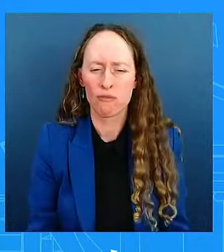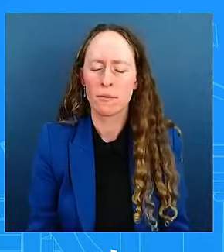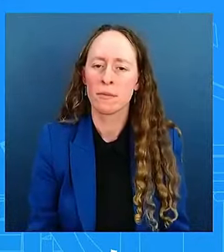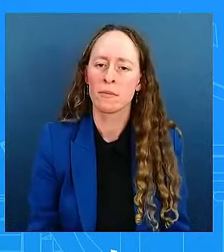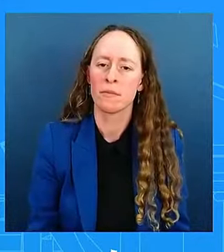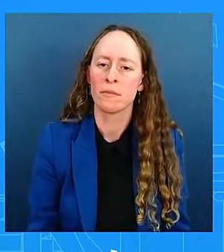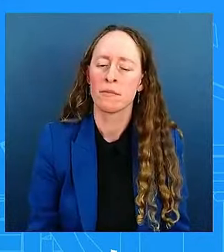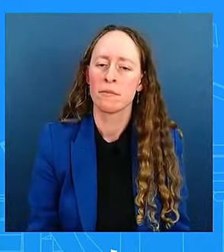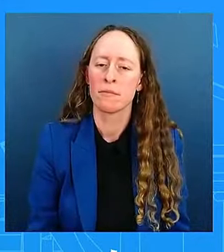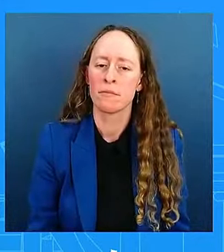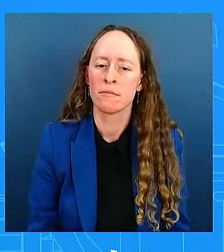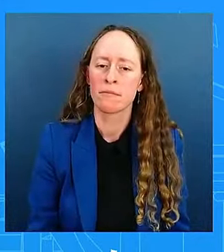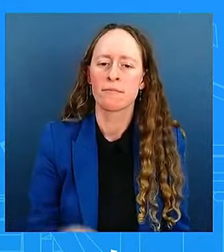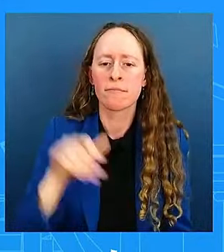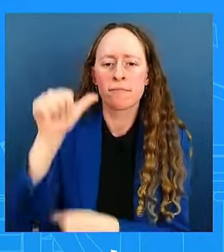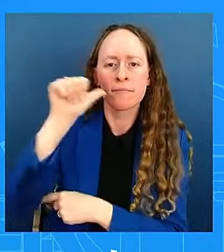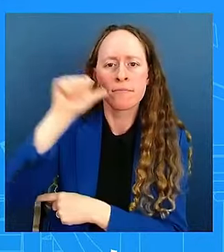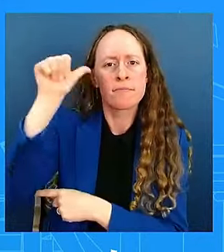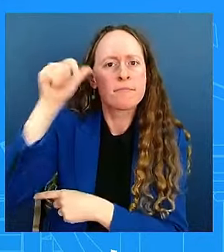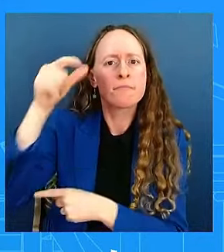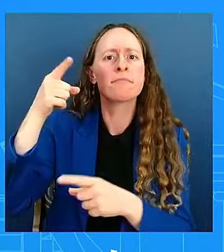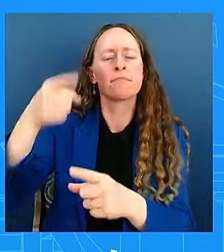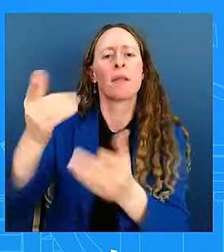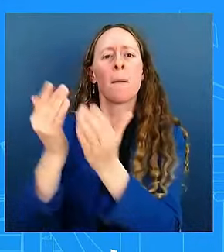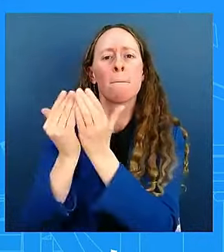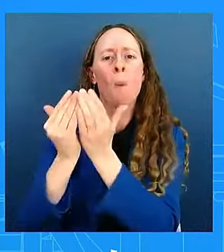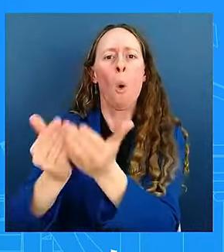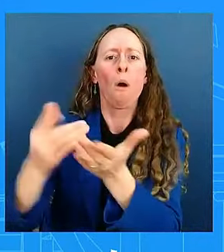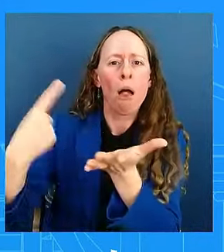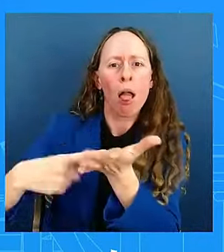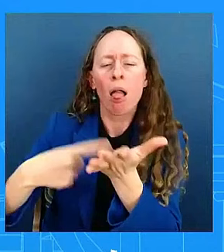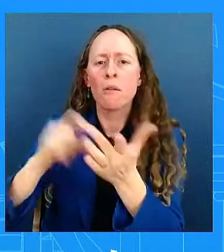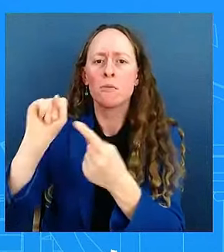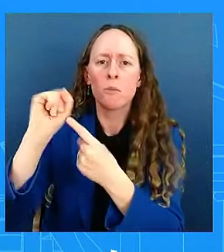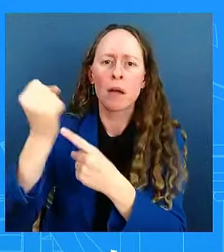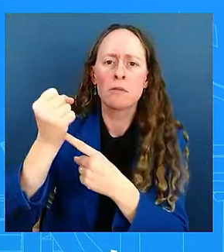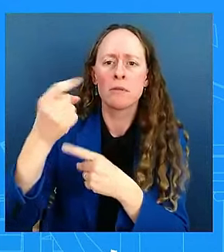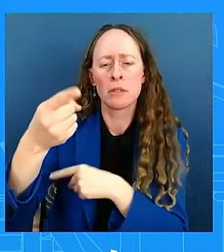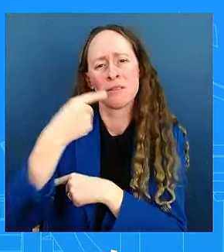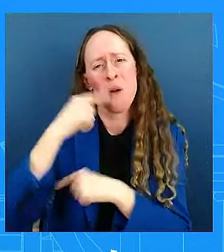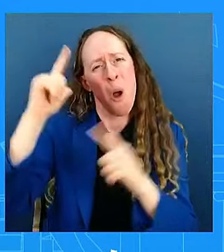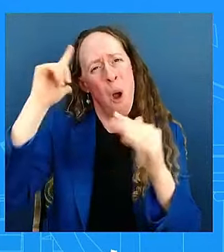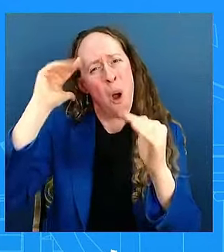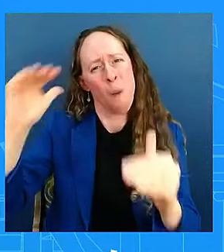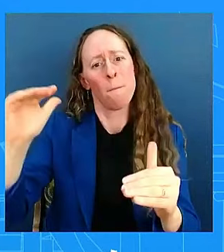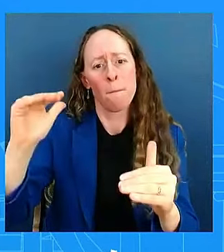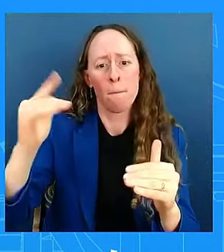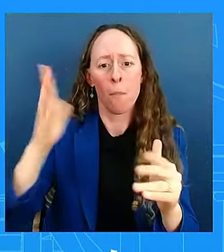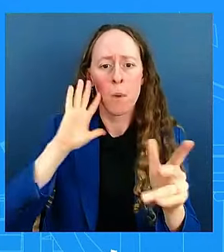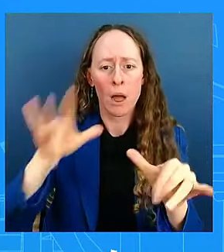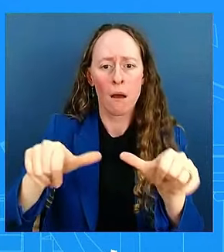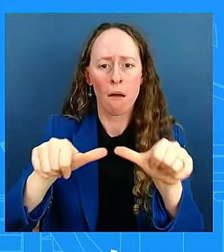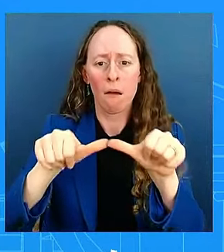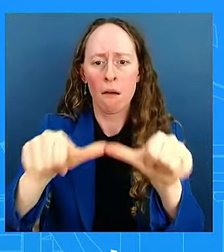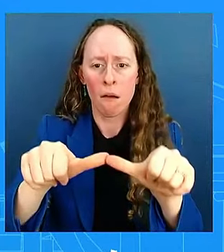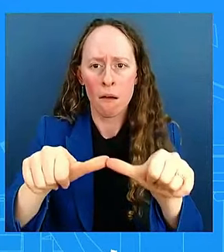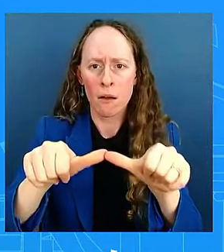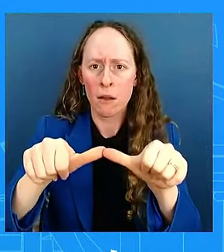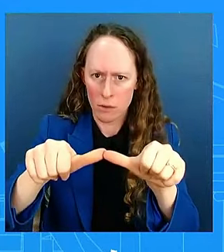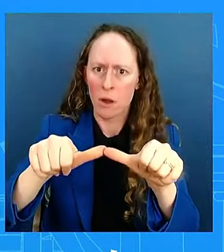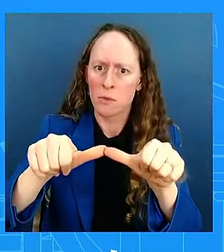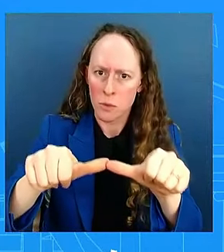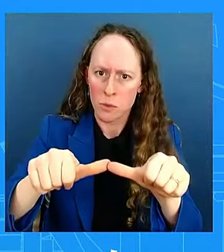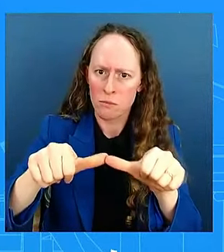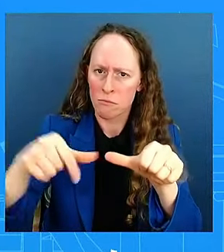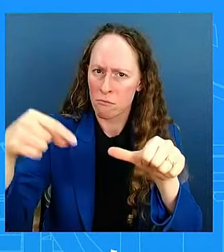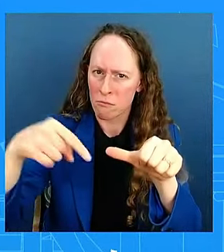of God, it's going to hold. Is there any reason you think that this temporary suspension? do. A month from now, there's more to do in terms of everything from the whole